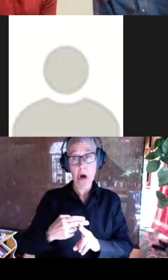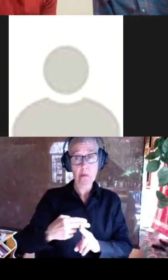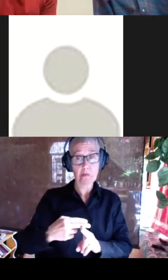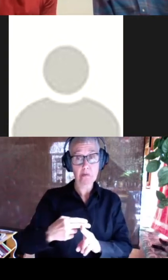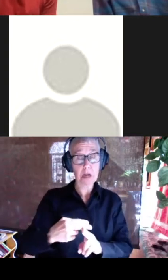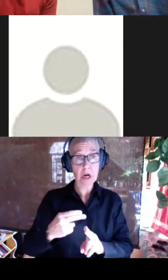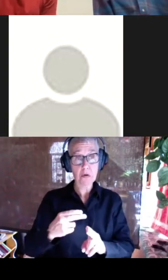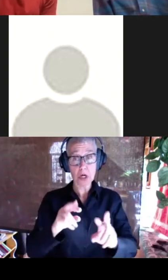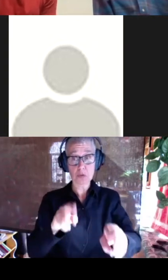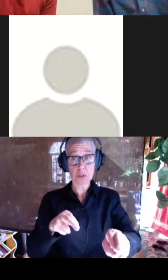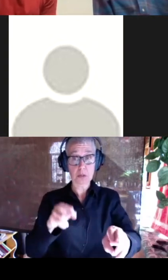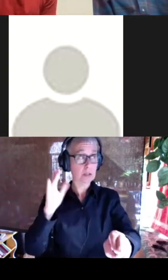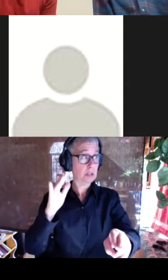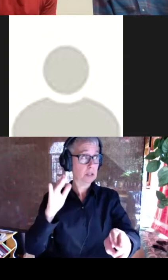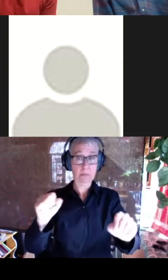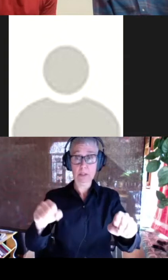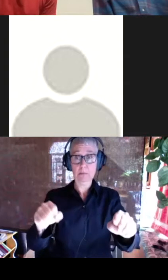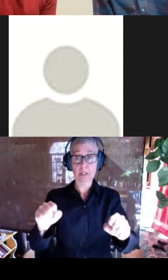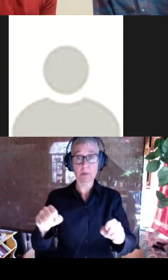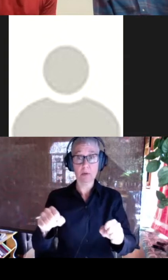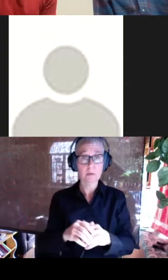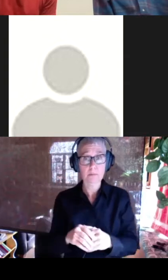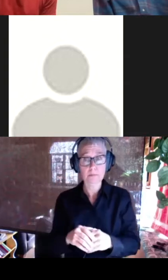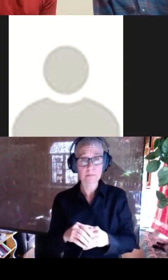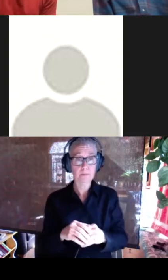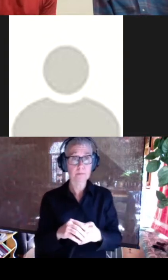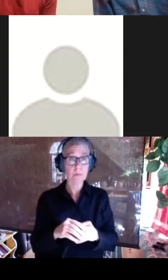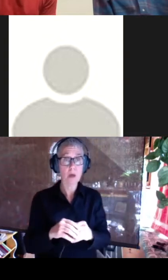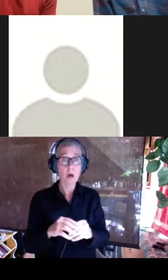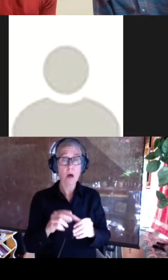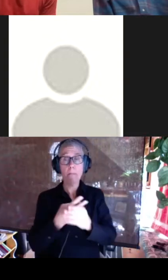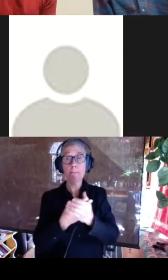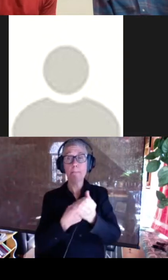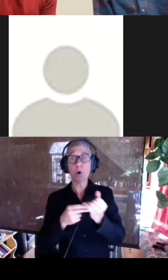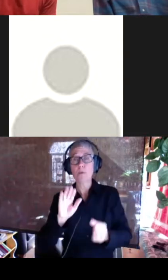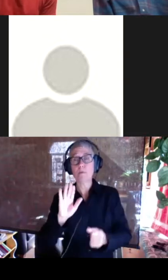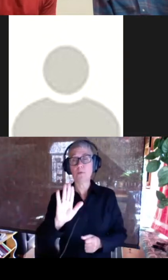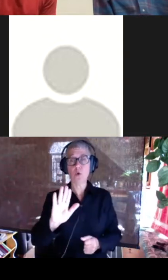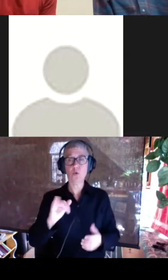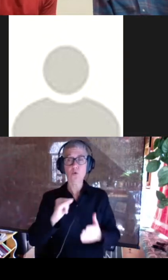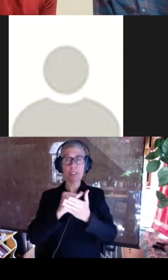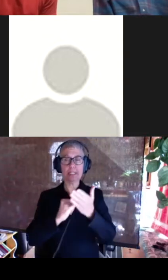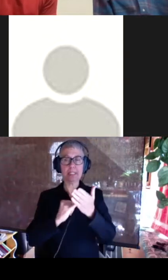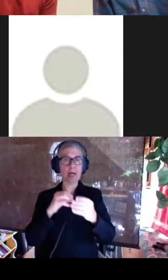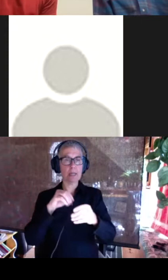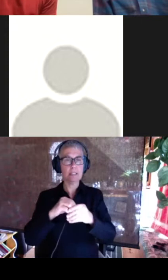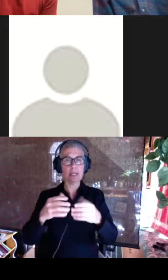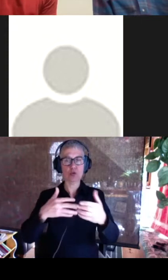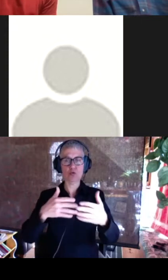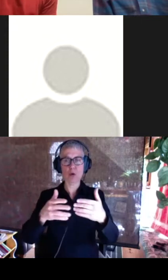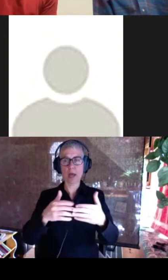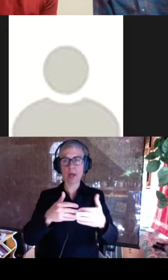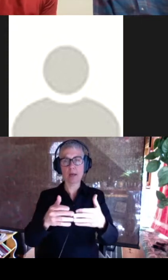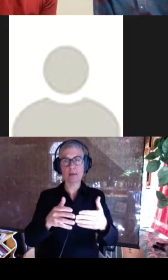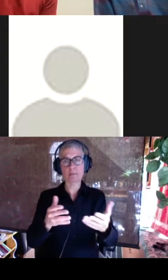do both of these designs or hallucinated designs in gray are to